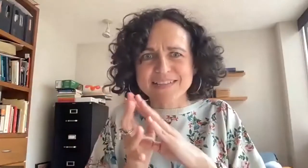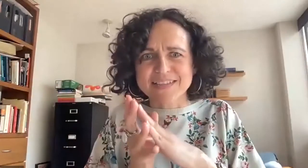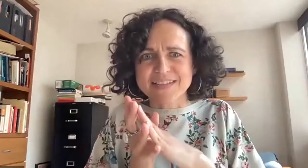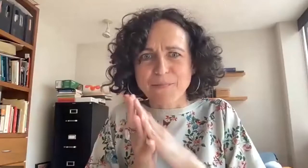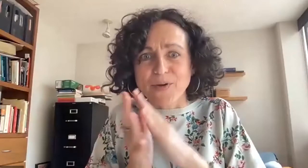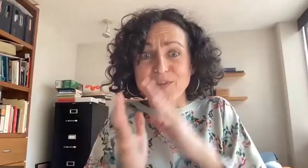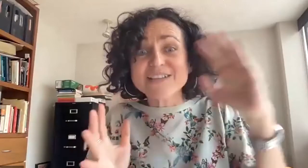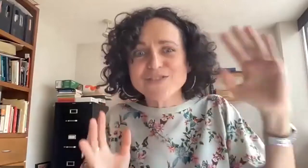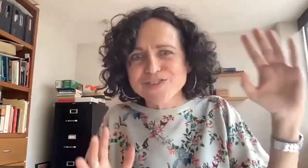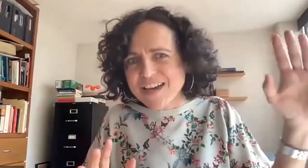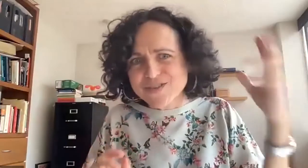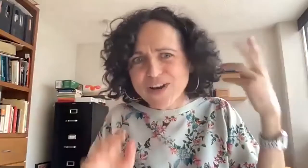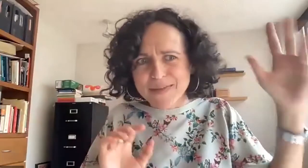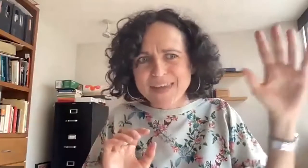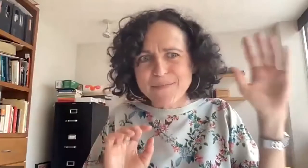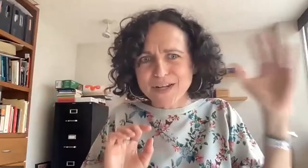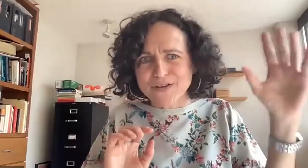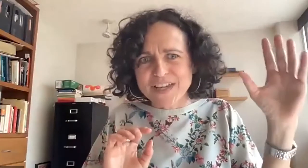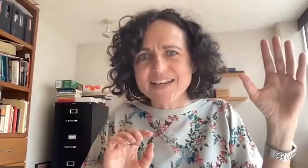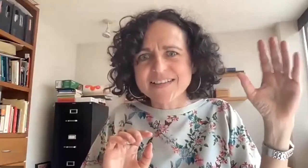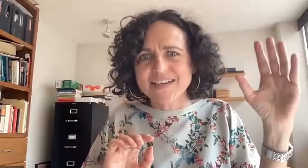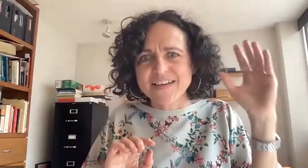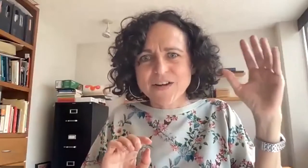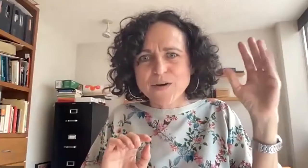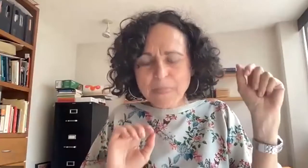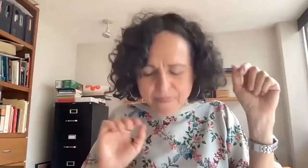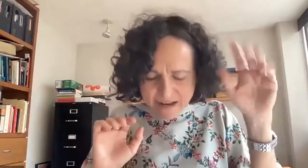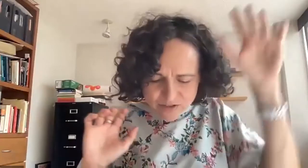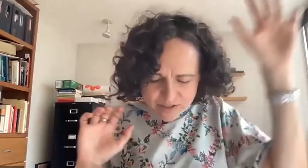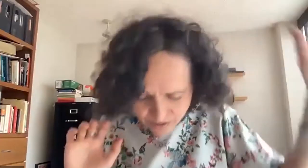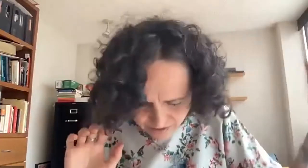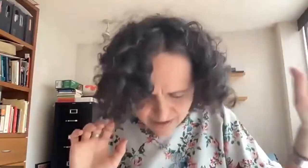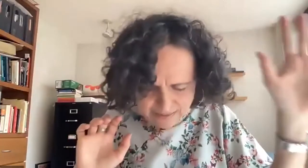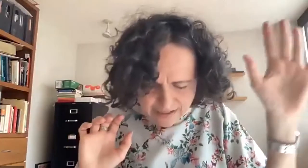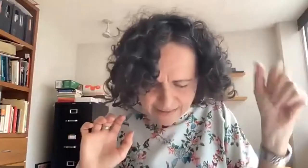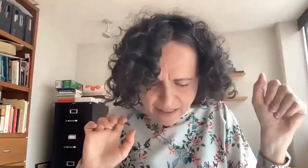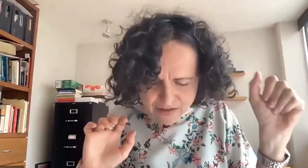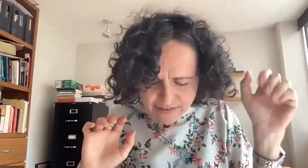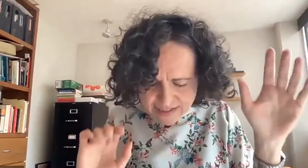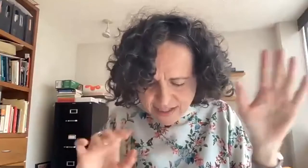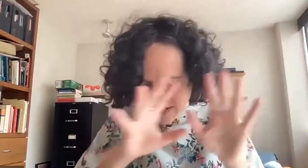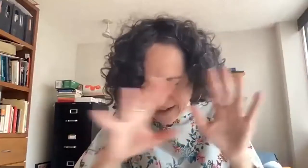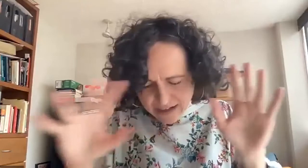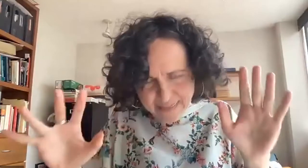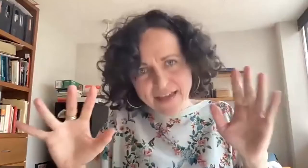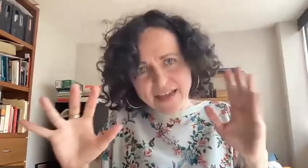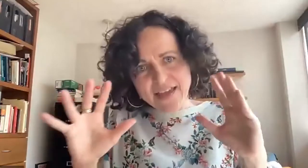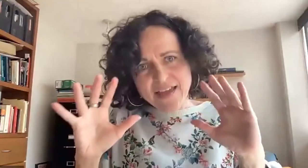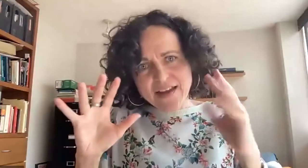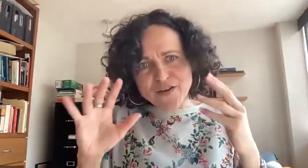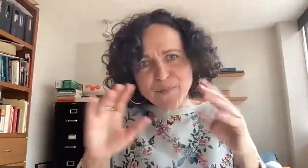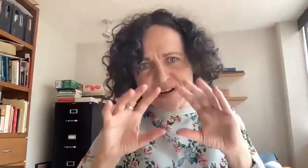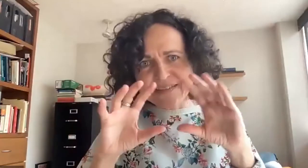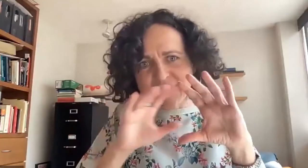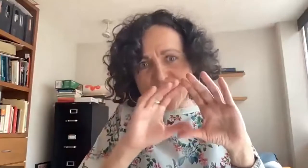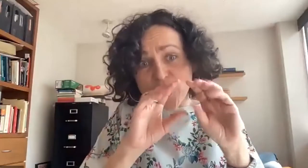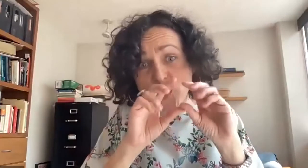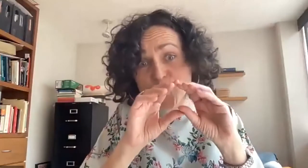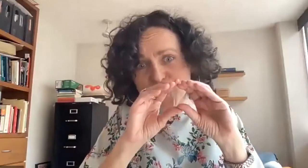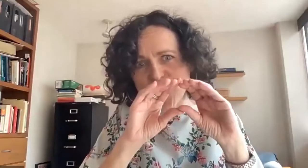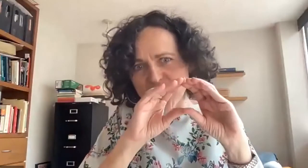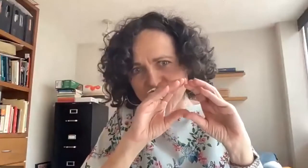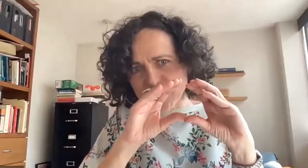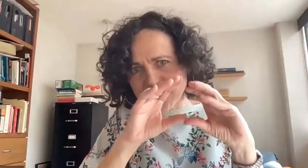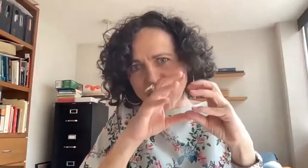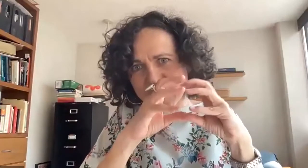of the education system in Mexico. It could be associated to the minorities of those who are labeled as